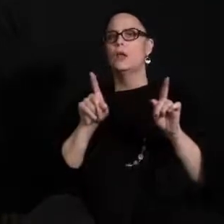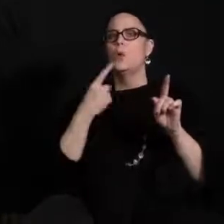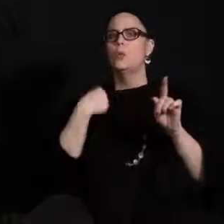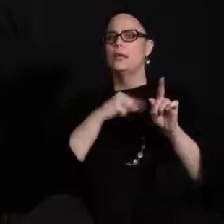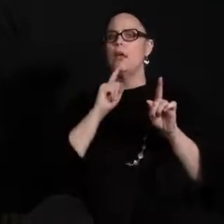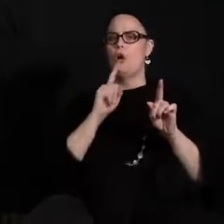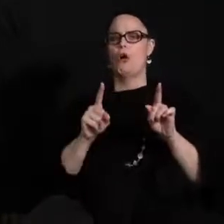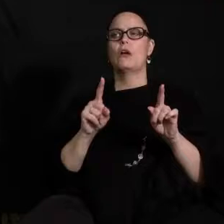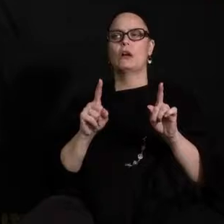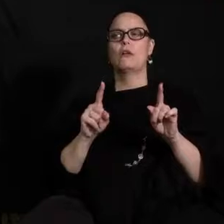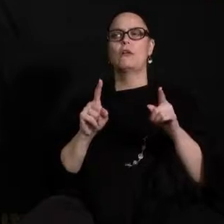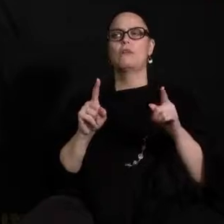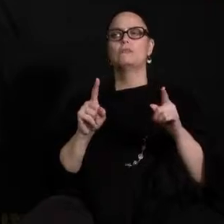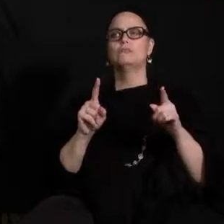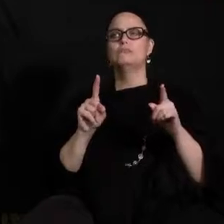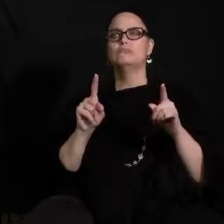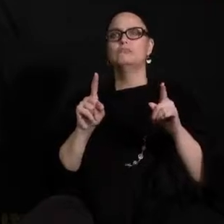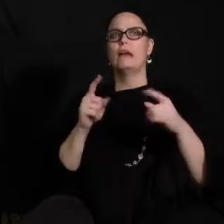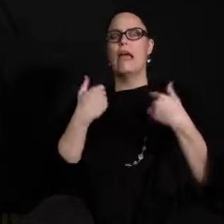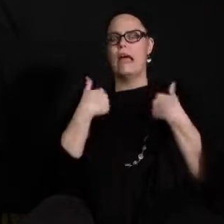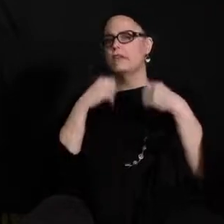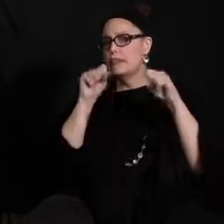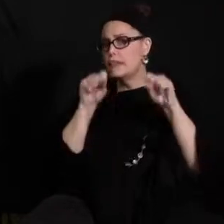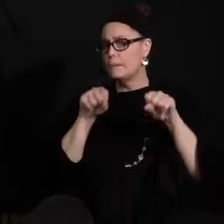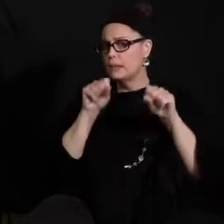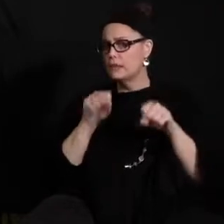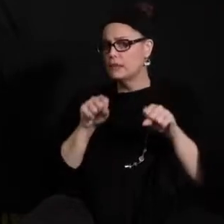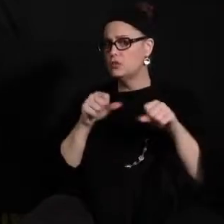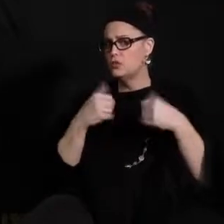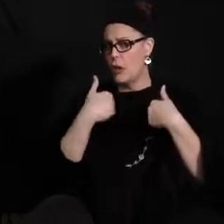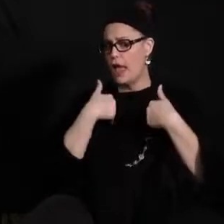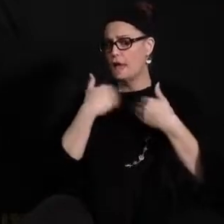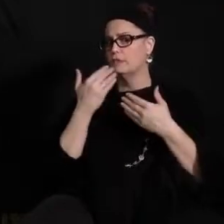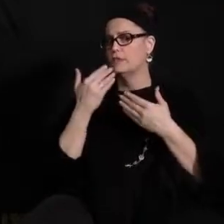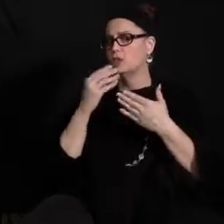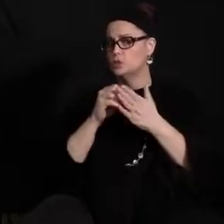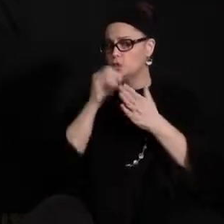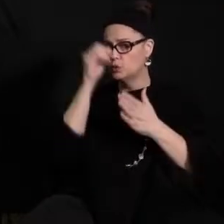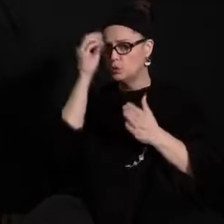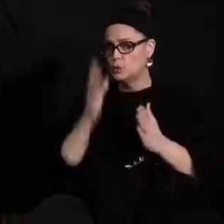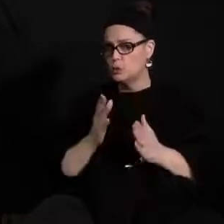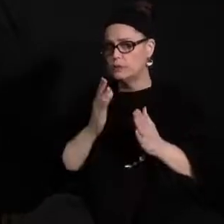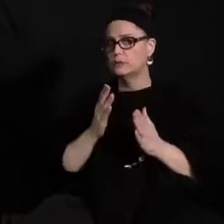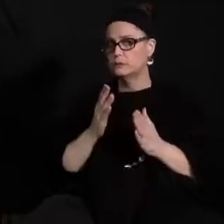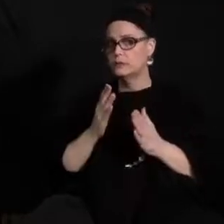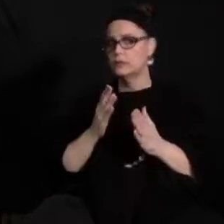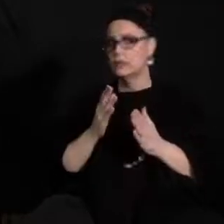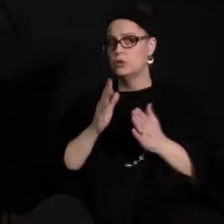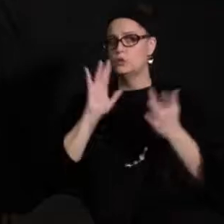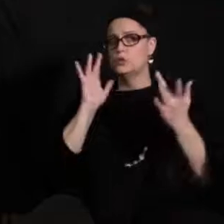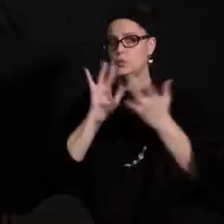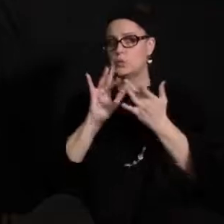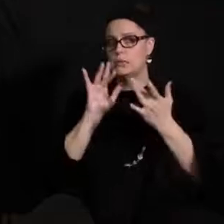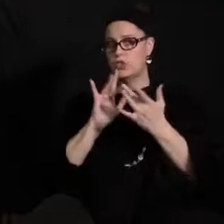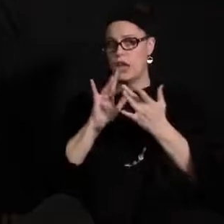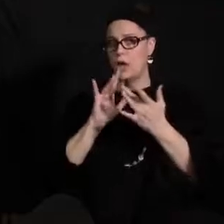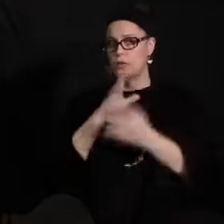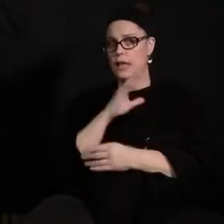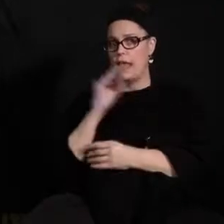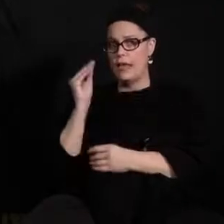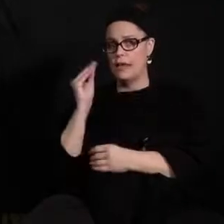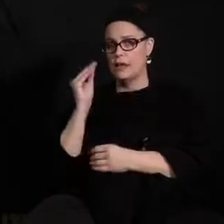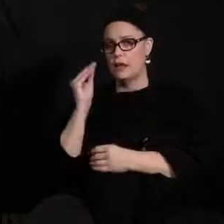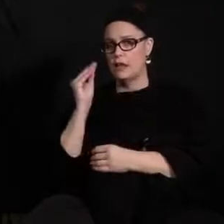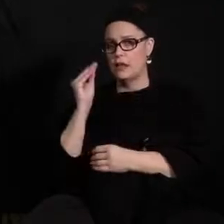have the ability for um students to reach out and um and and